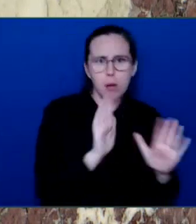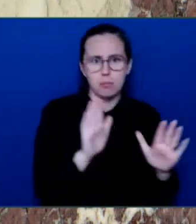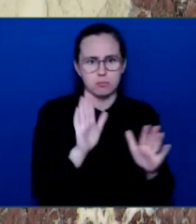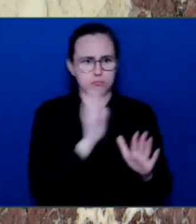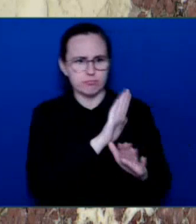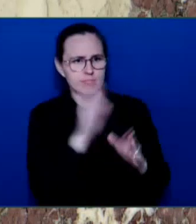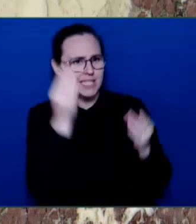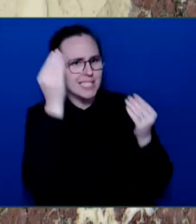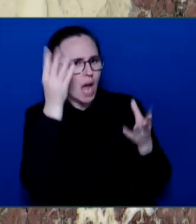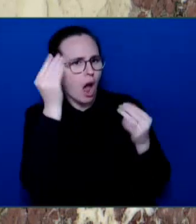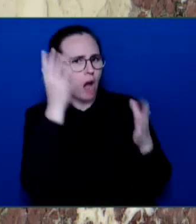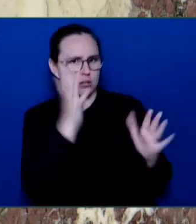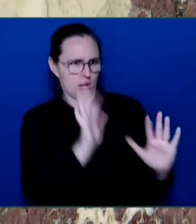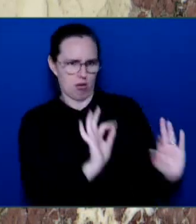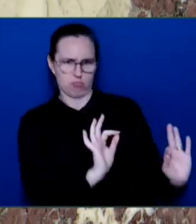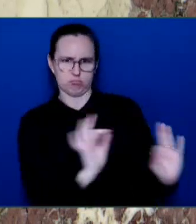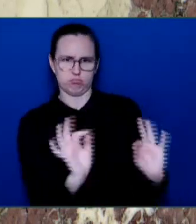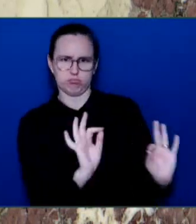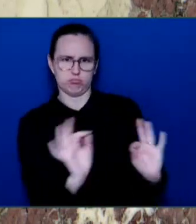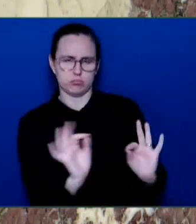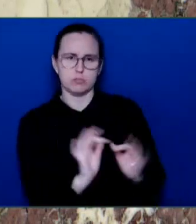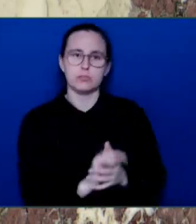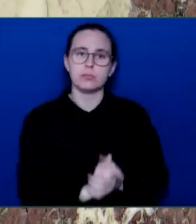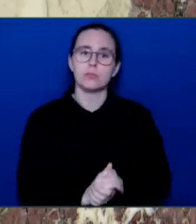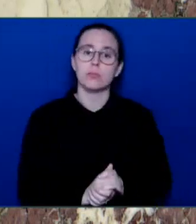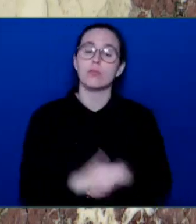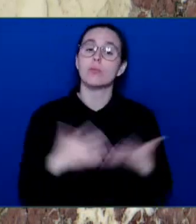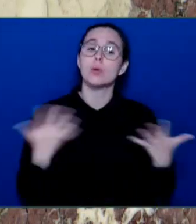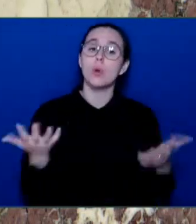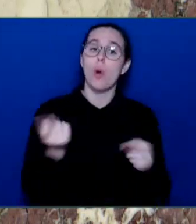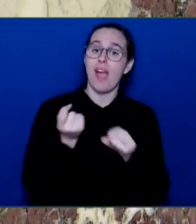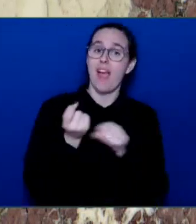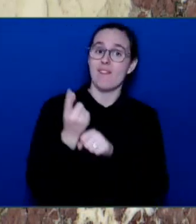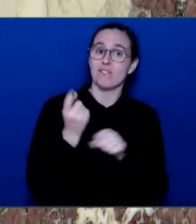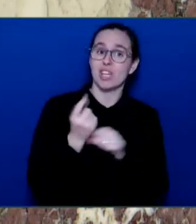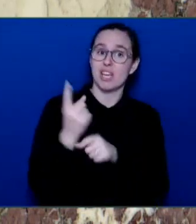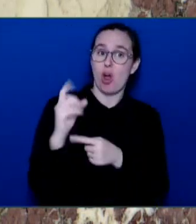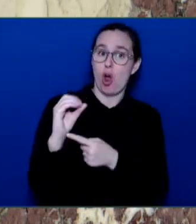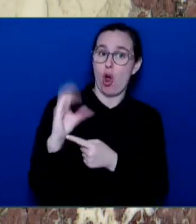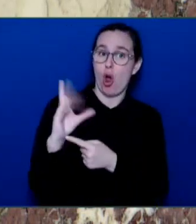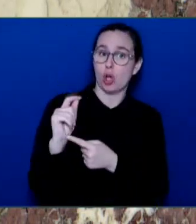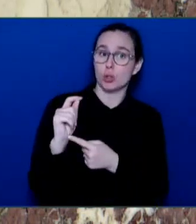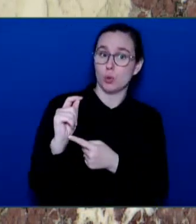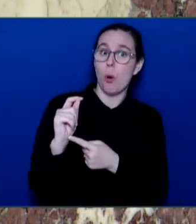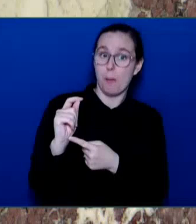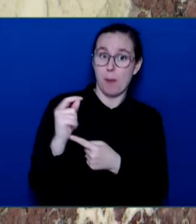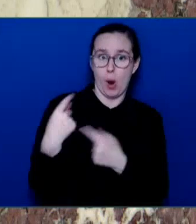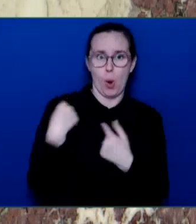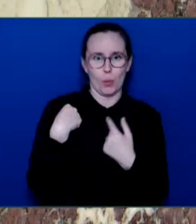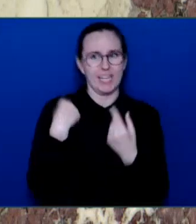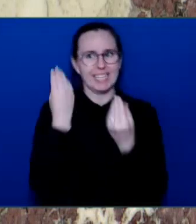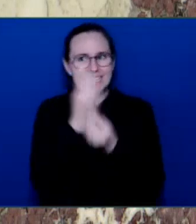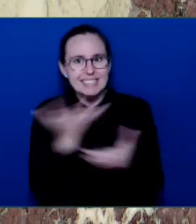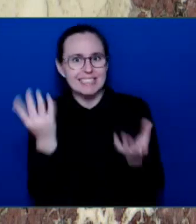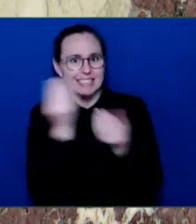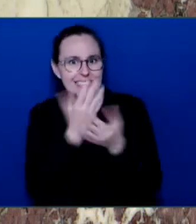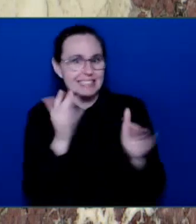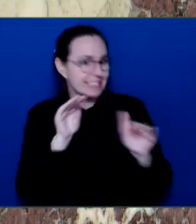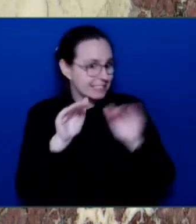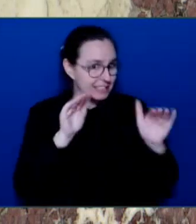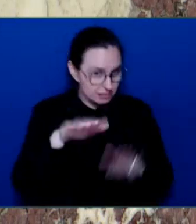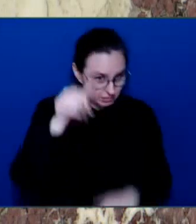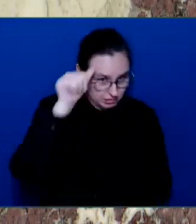sector to understand what more could be done. For Cybersecurity Month, our government is also providing daily cybersecurity